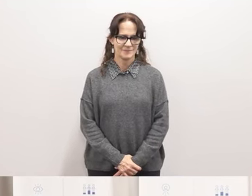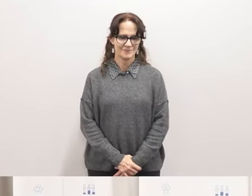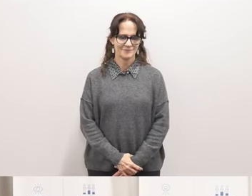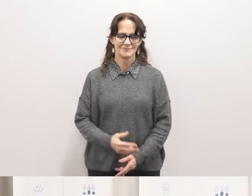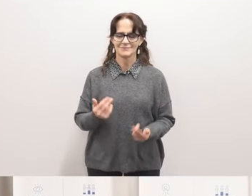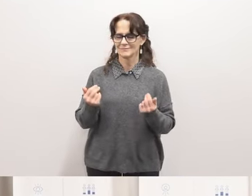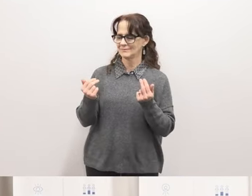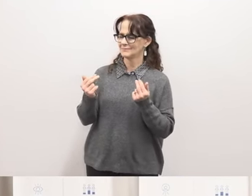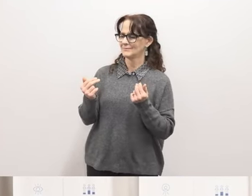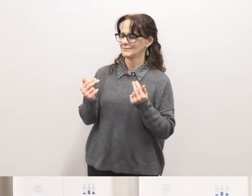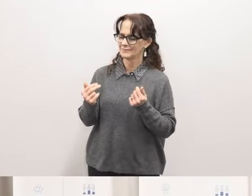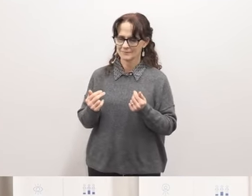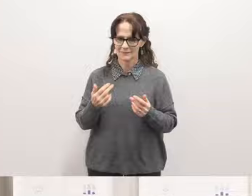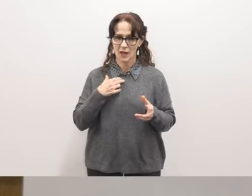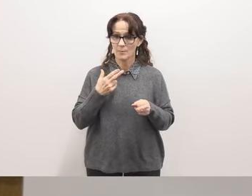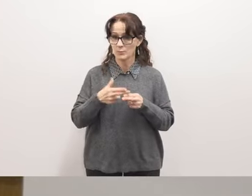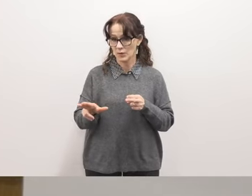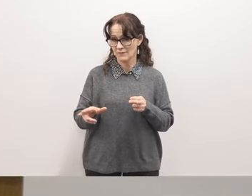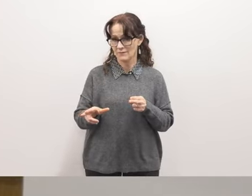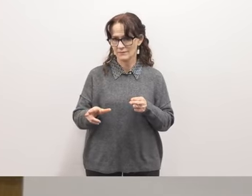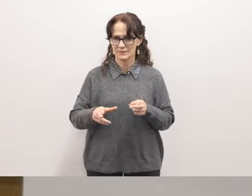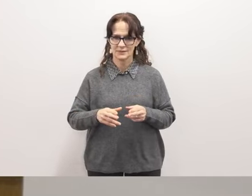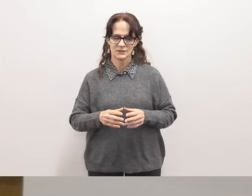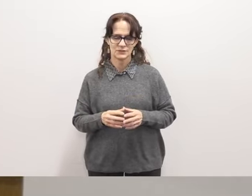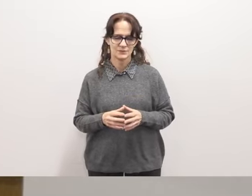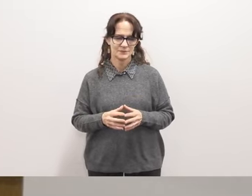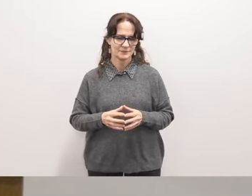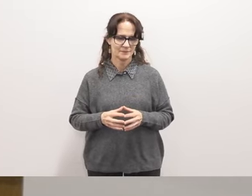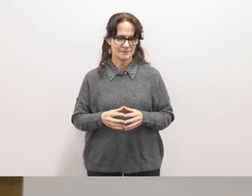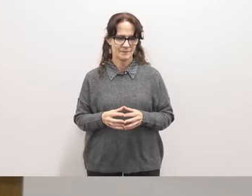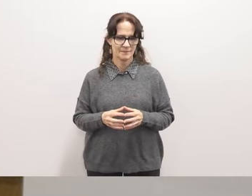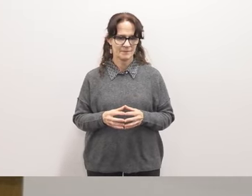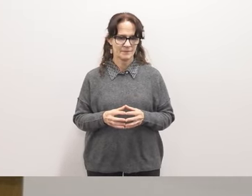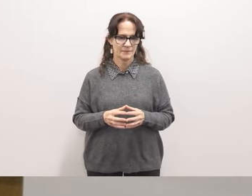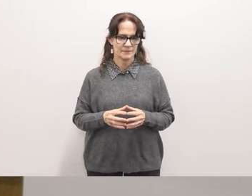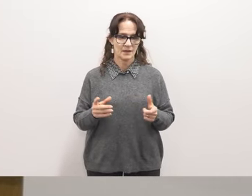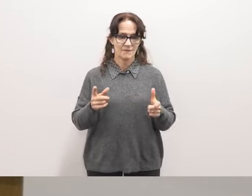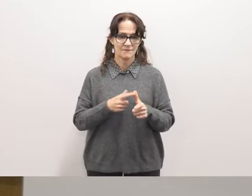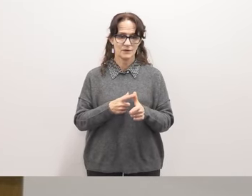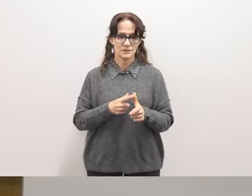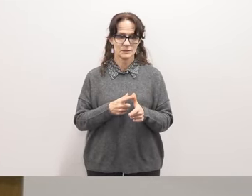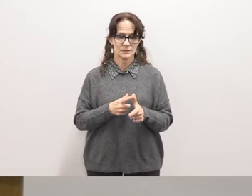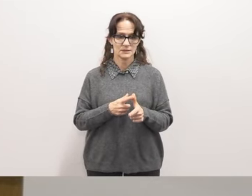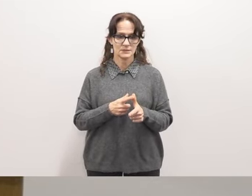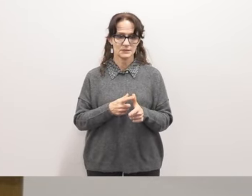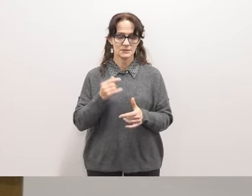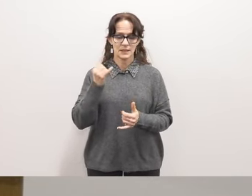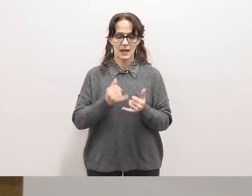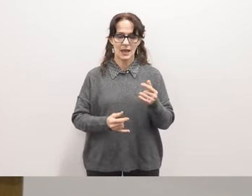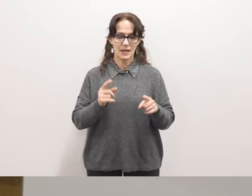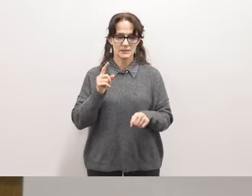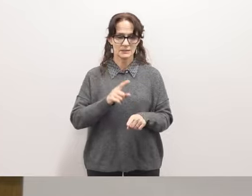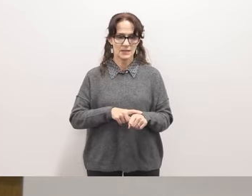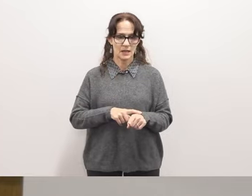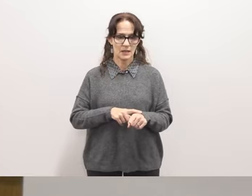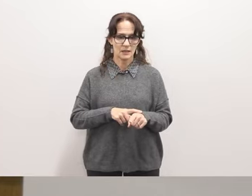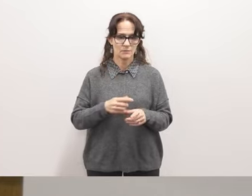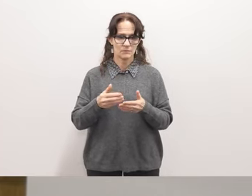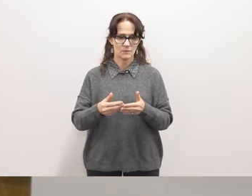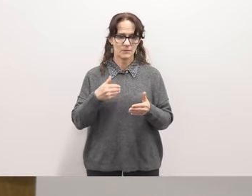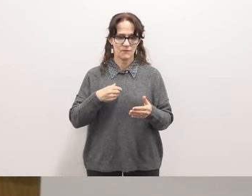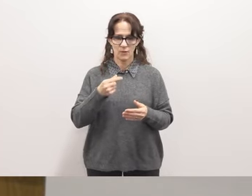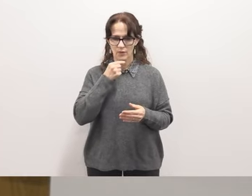all right i will be brief here uh uh first off the last time we met it was a little bit before